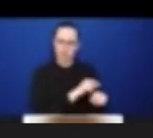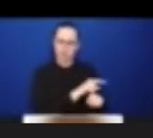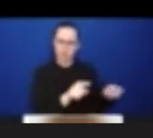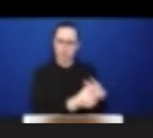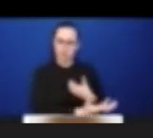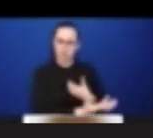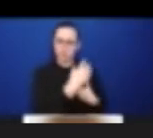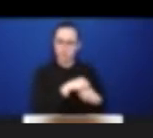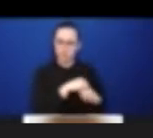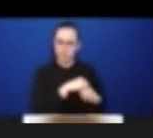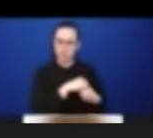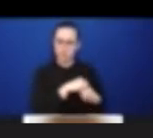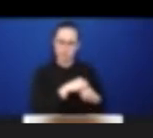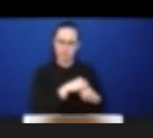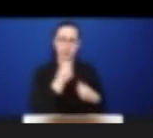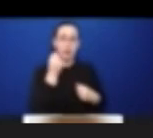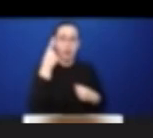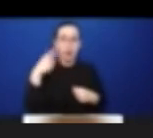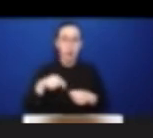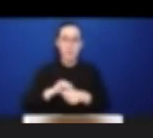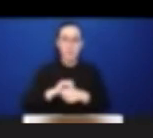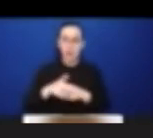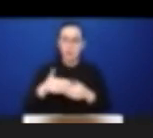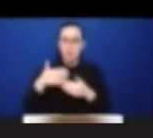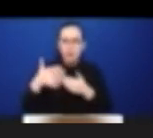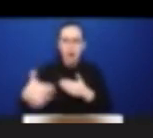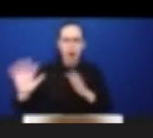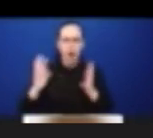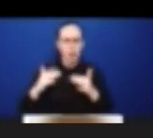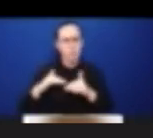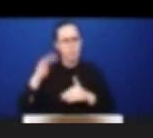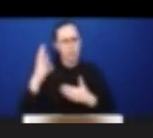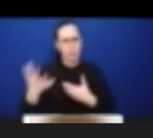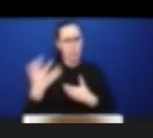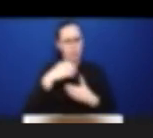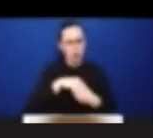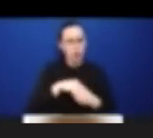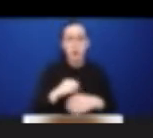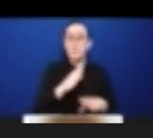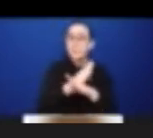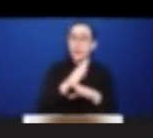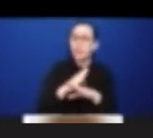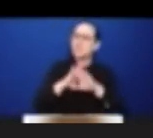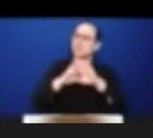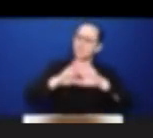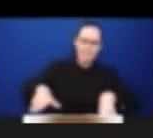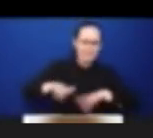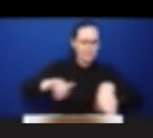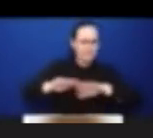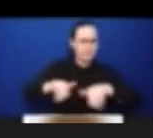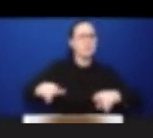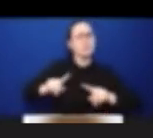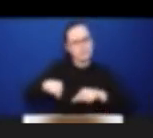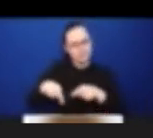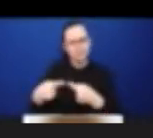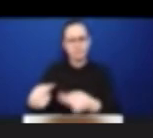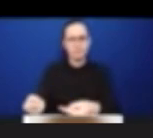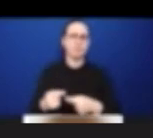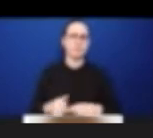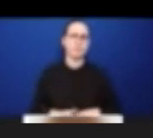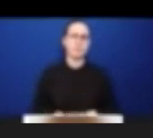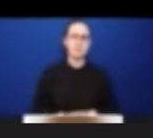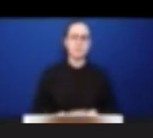their families for a safe reentry into the society, particularly in the situations of risk and humanitarian emergencies.